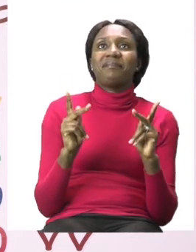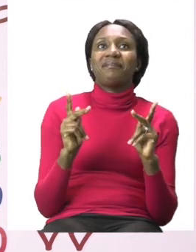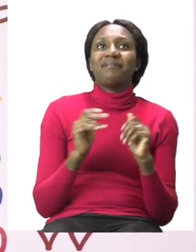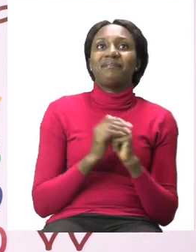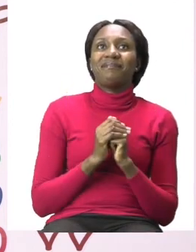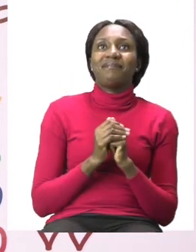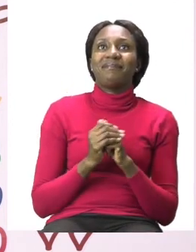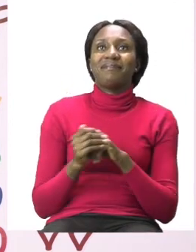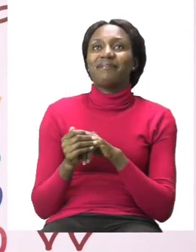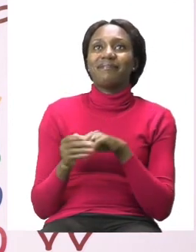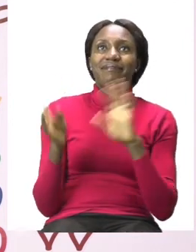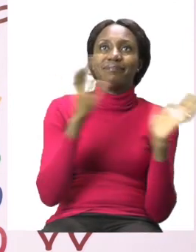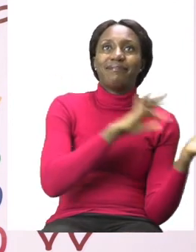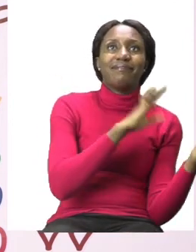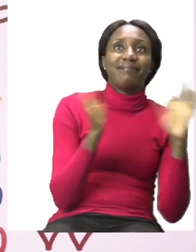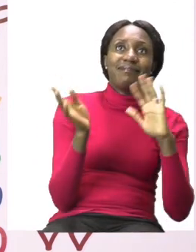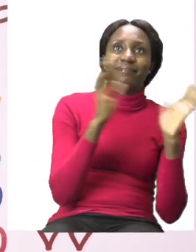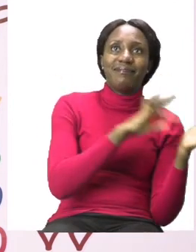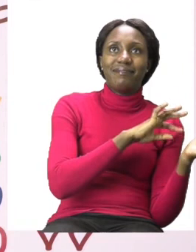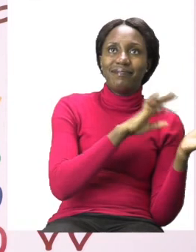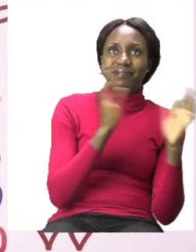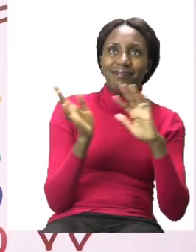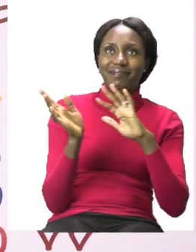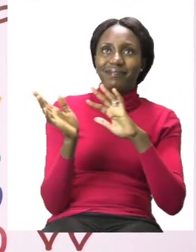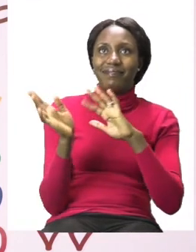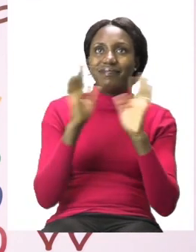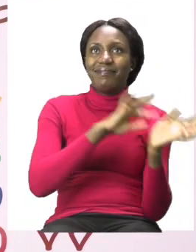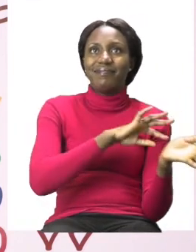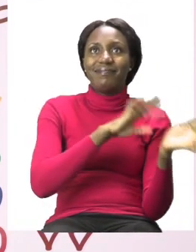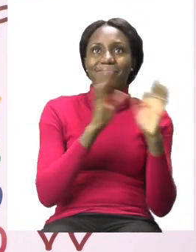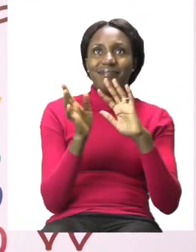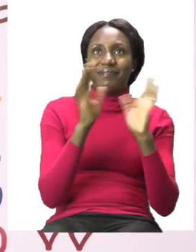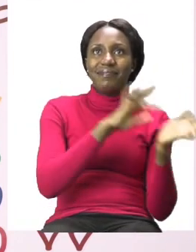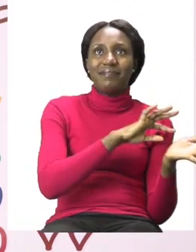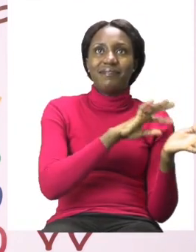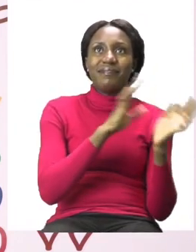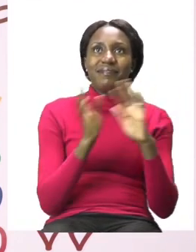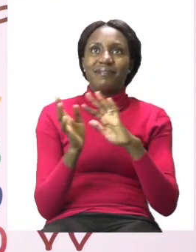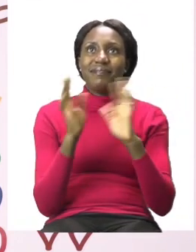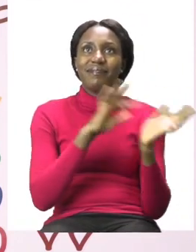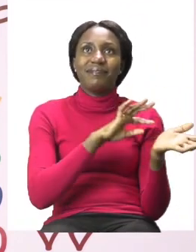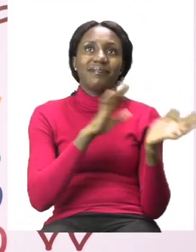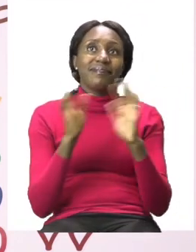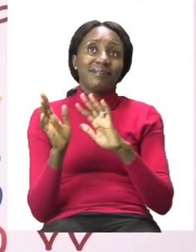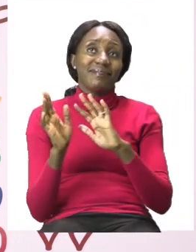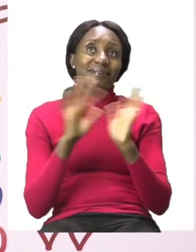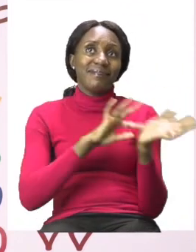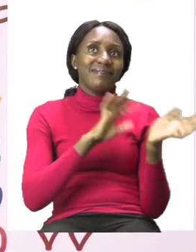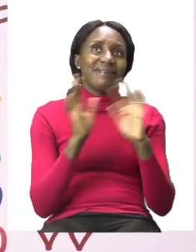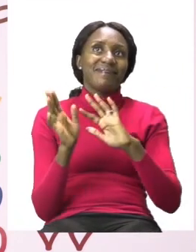Goodbye, goodbye. It's time to say goodbye.